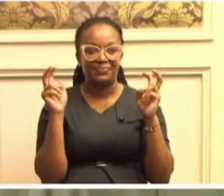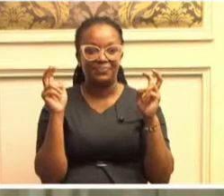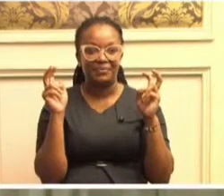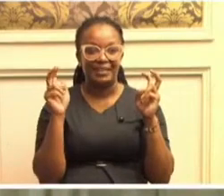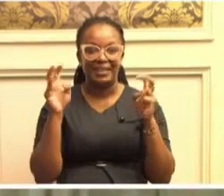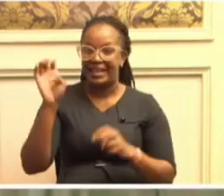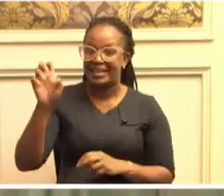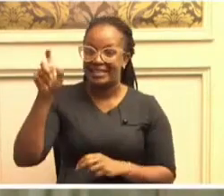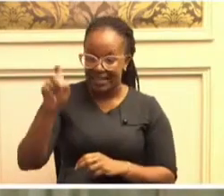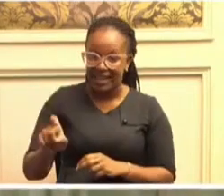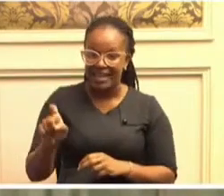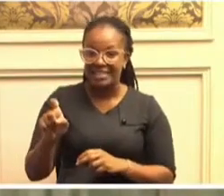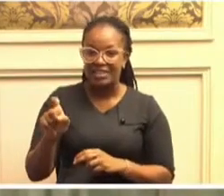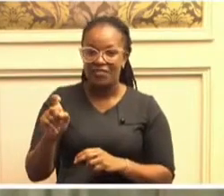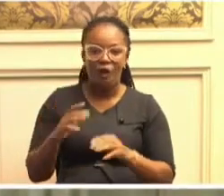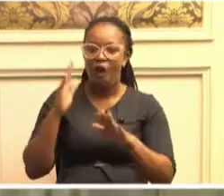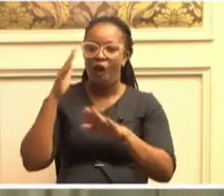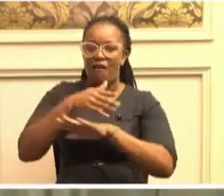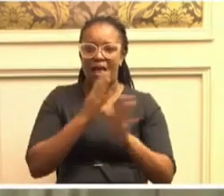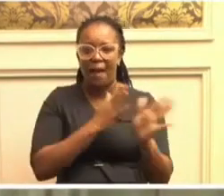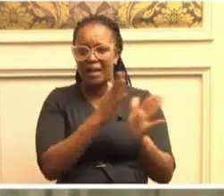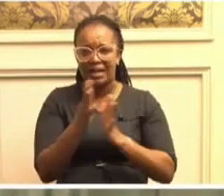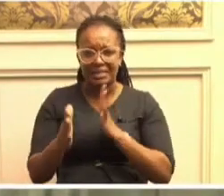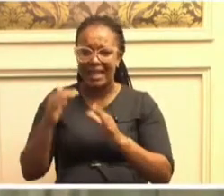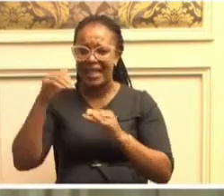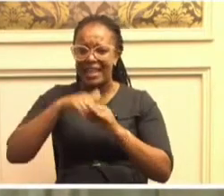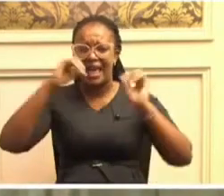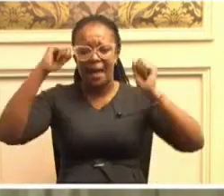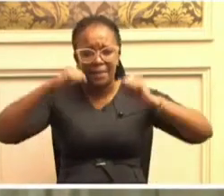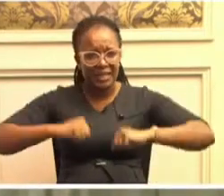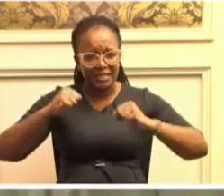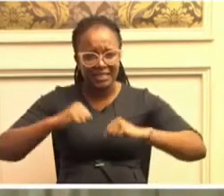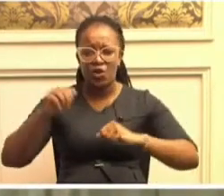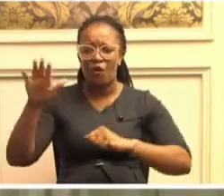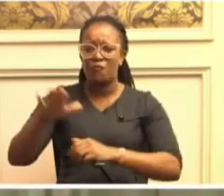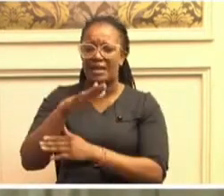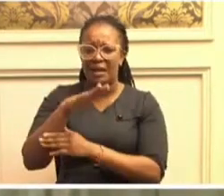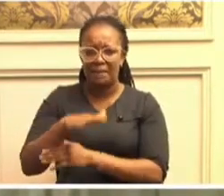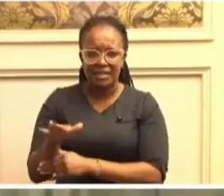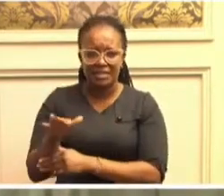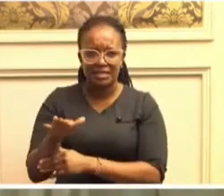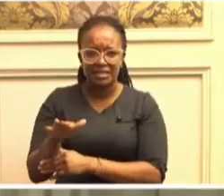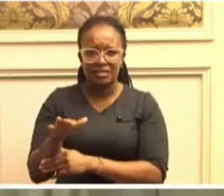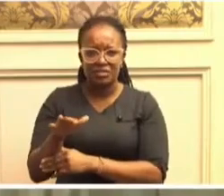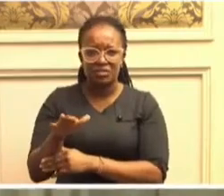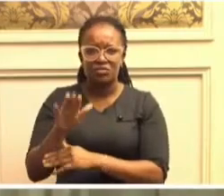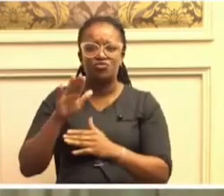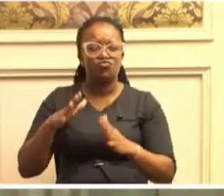Executive overreach. Inability of parliament to reign supreme.